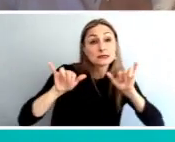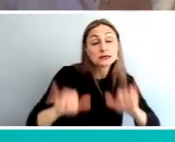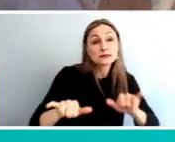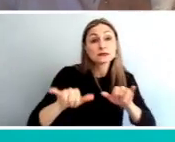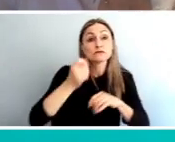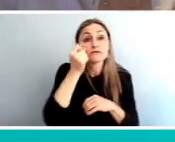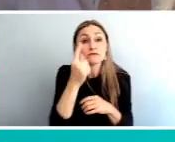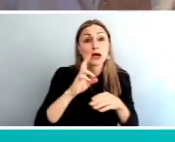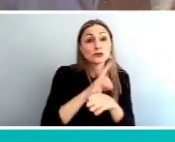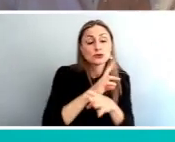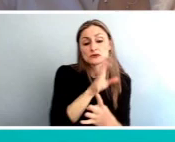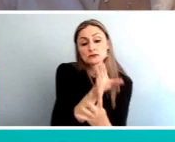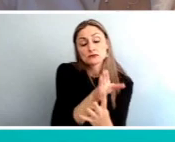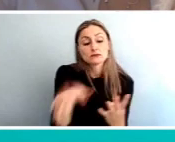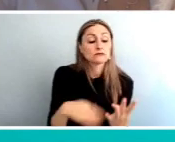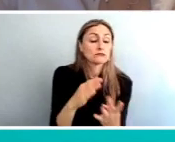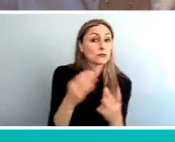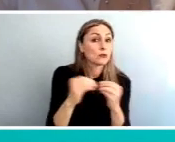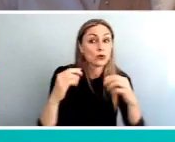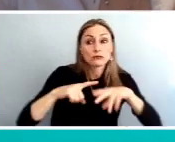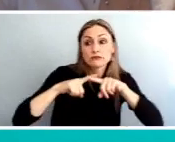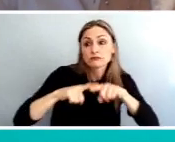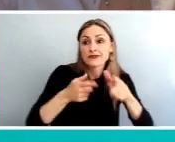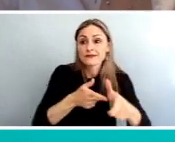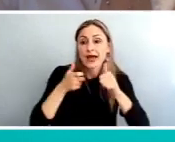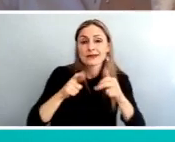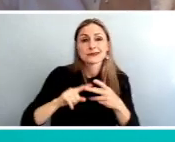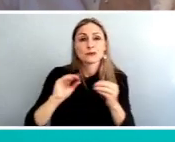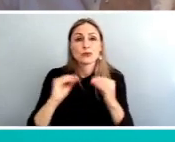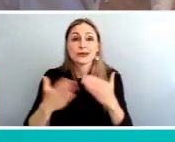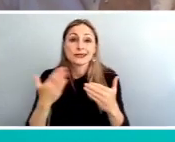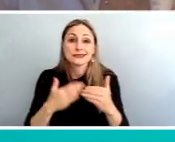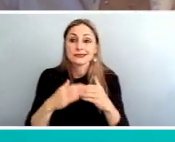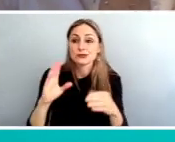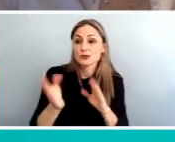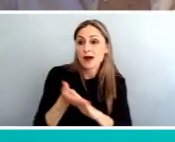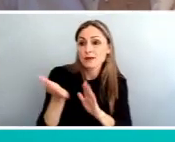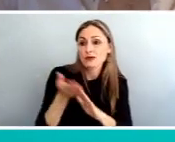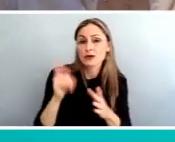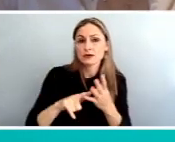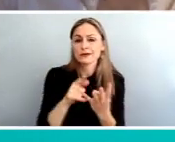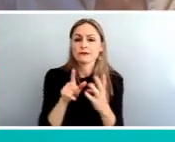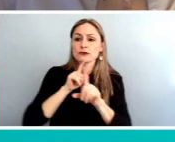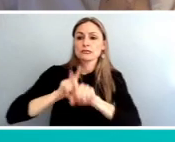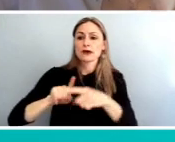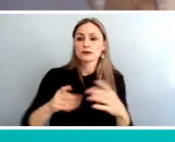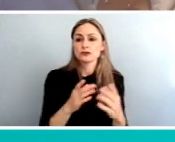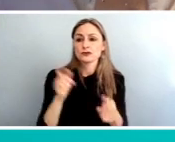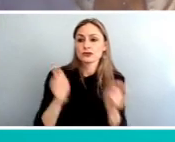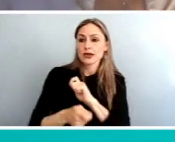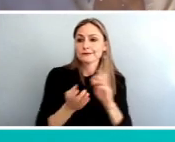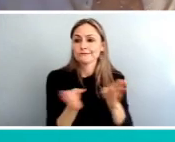making it faster and more reliable, making it easier and more efficient to operate, or respond to changing travel patterns. And I know most of you probably,